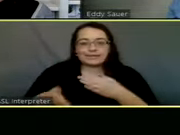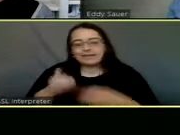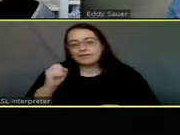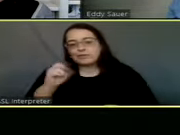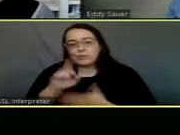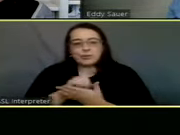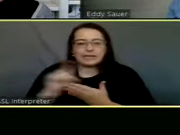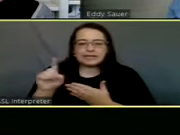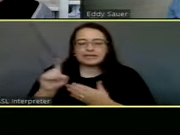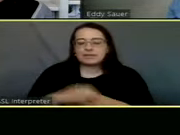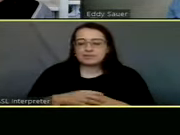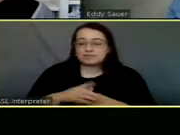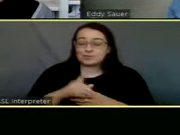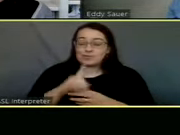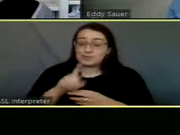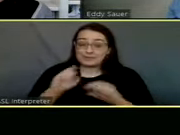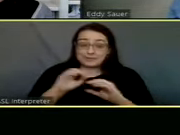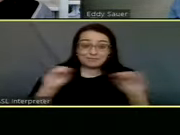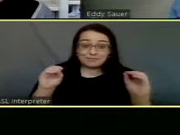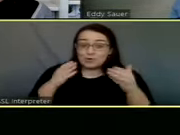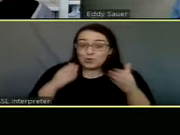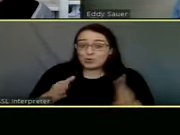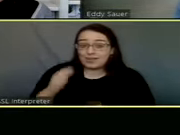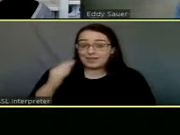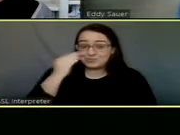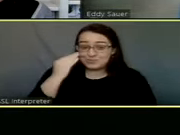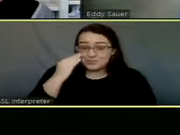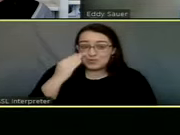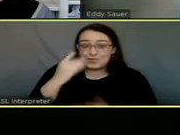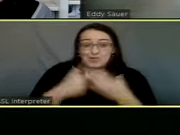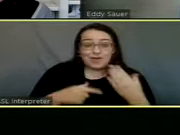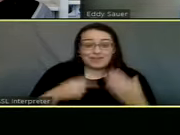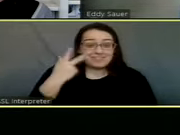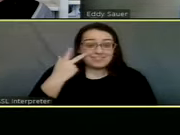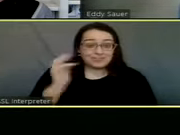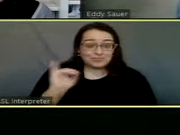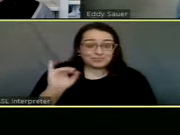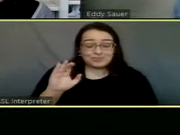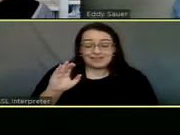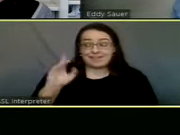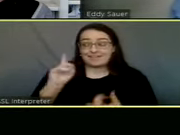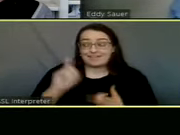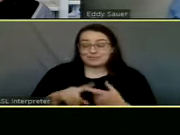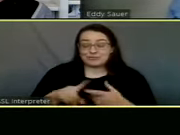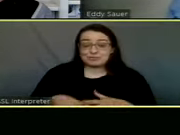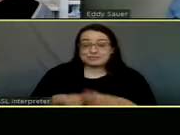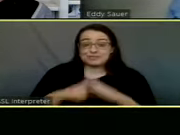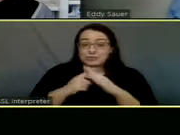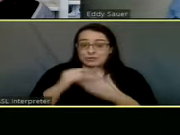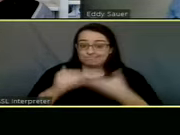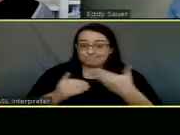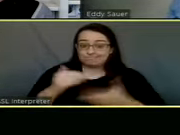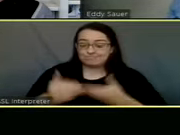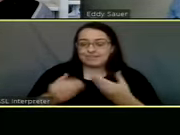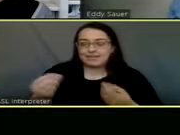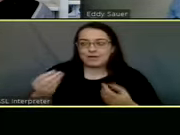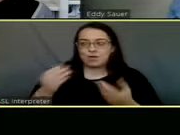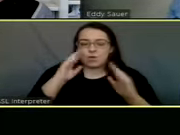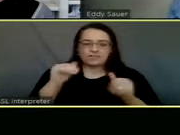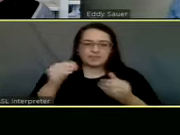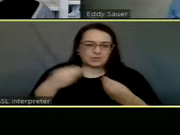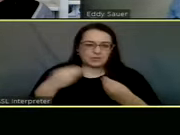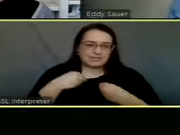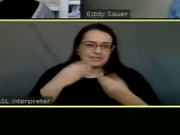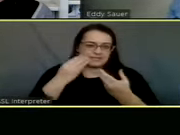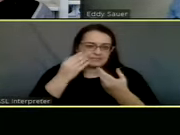we really don't have any way of knowing what that's going to look like until we put this into process. And what'll give us a better idea and a